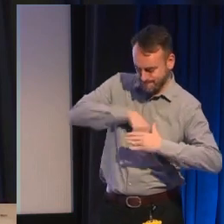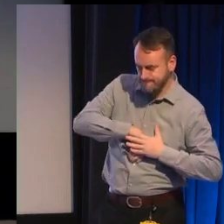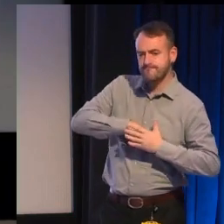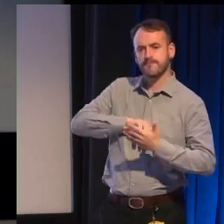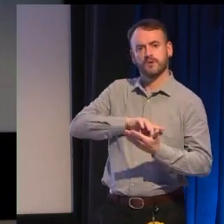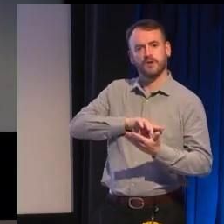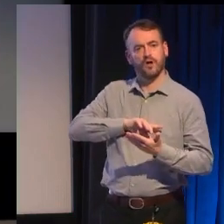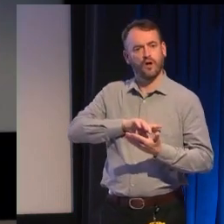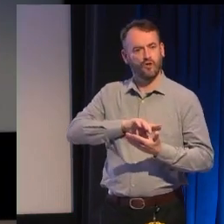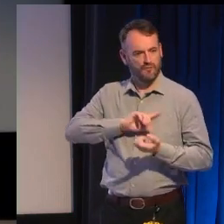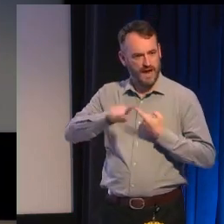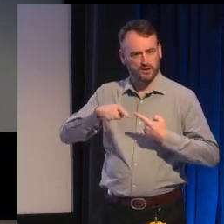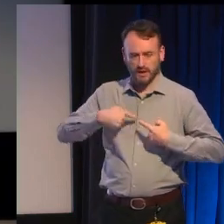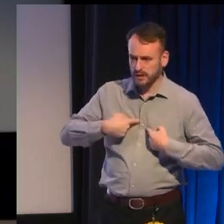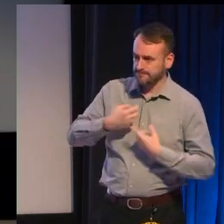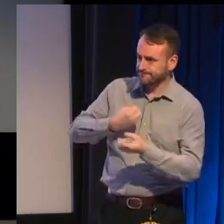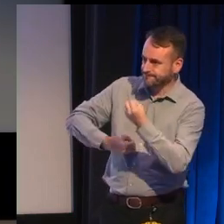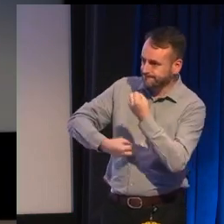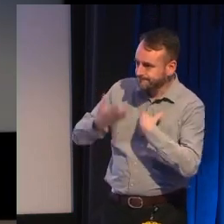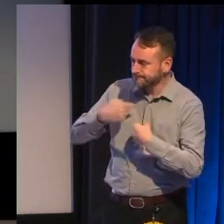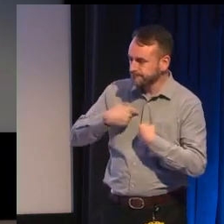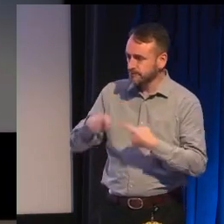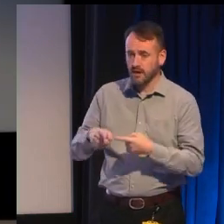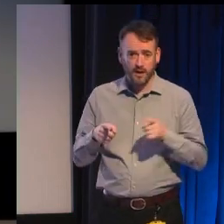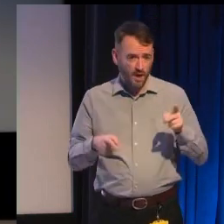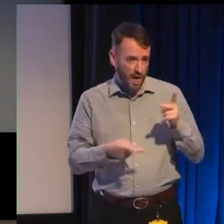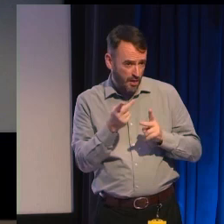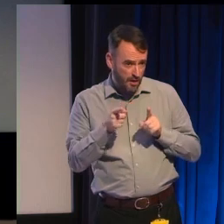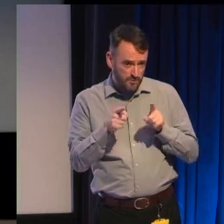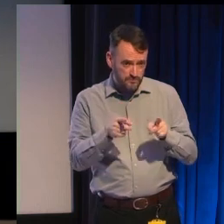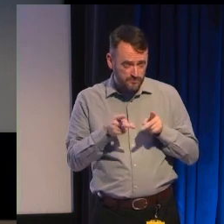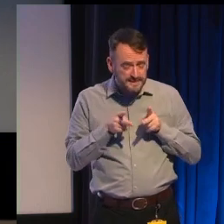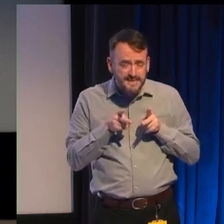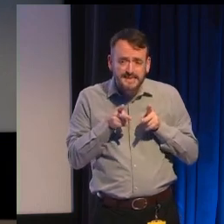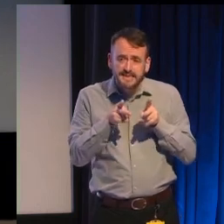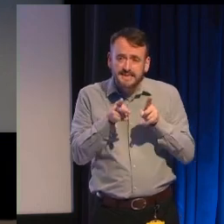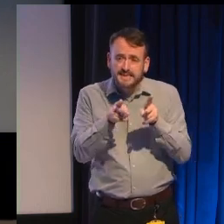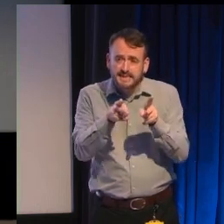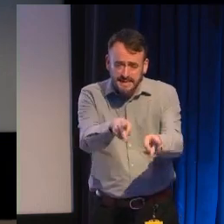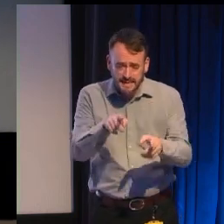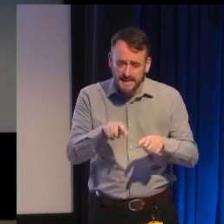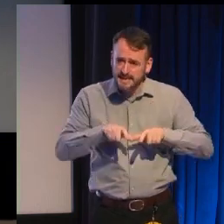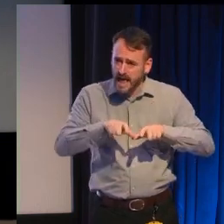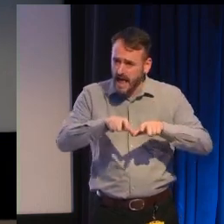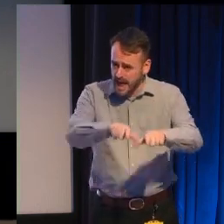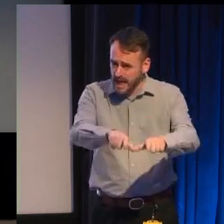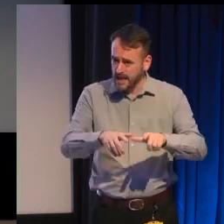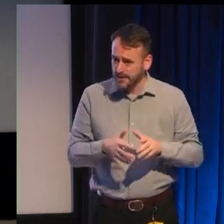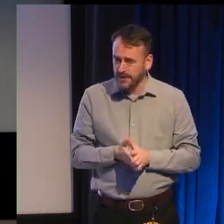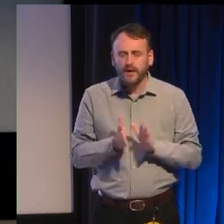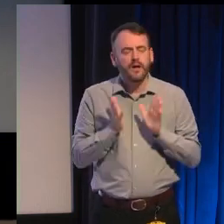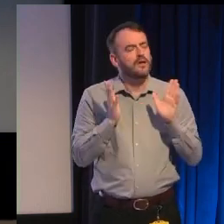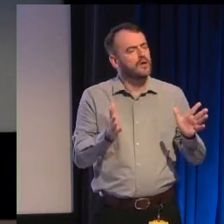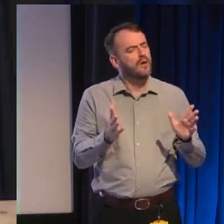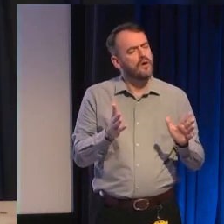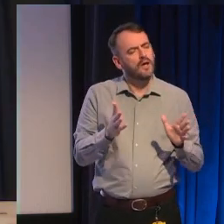stay in your lane there's a lot of fear in conversations about representation